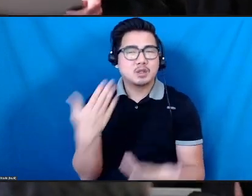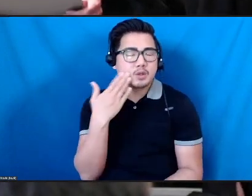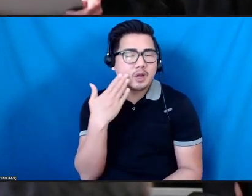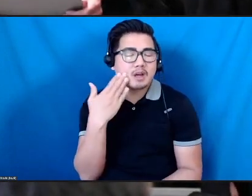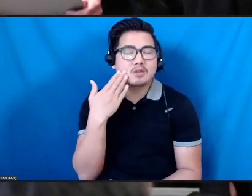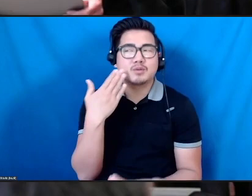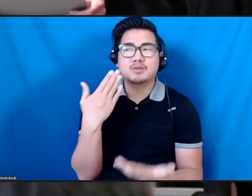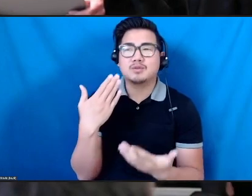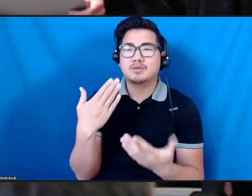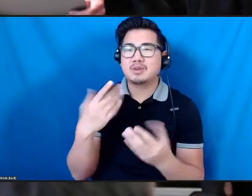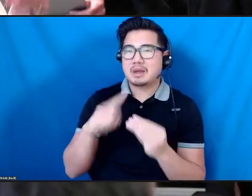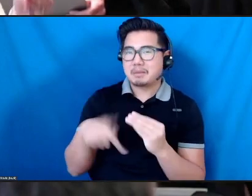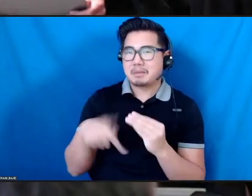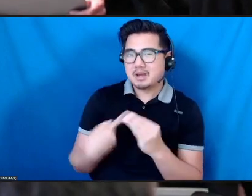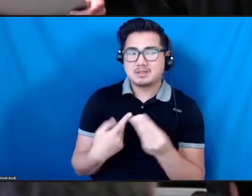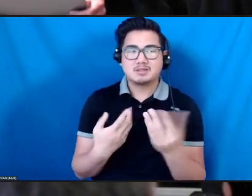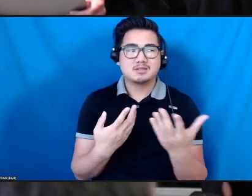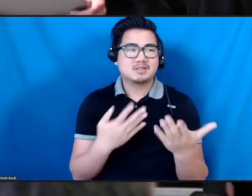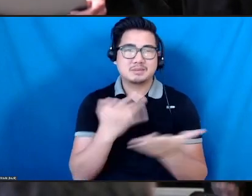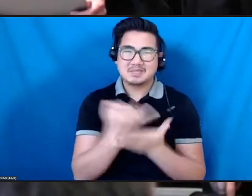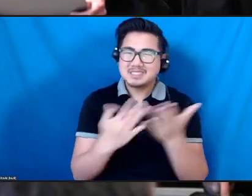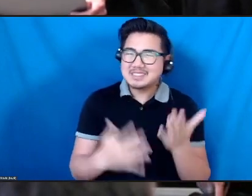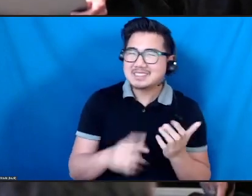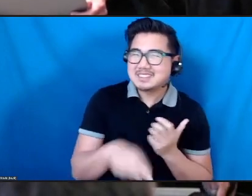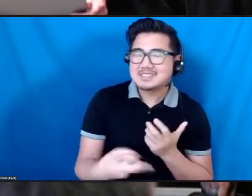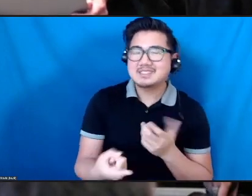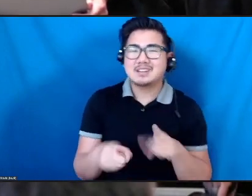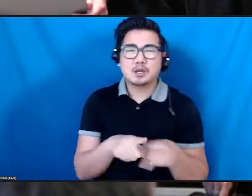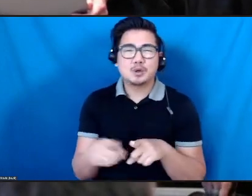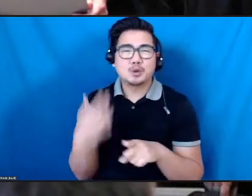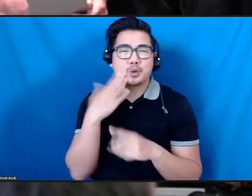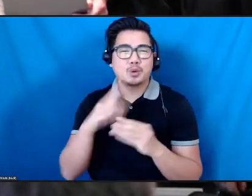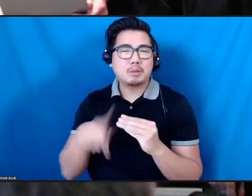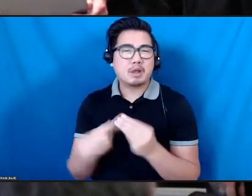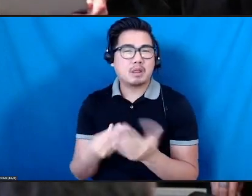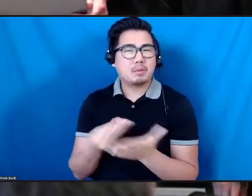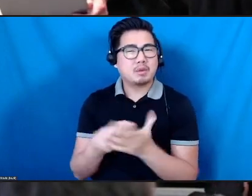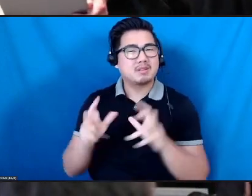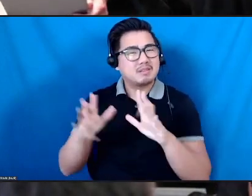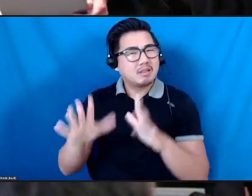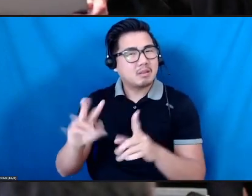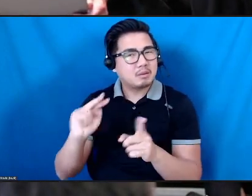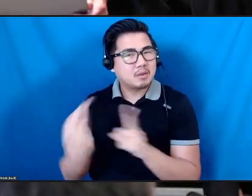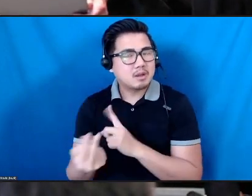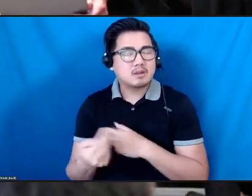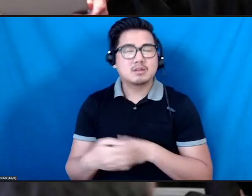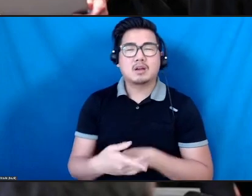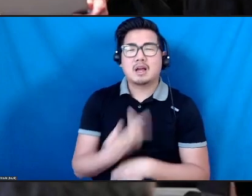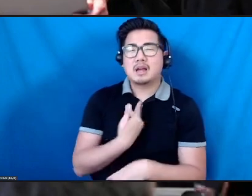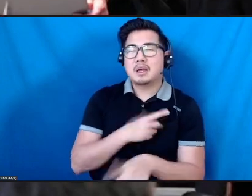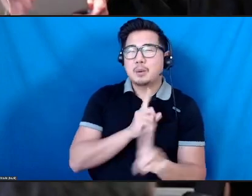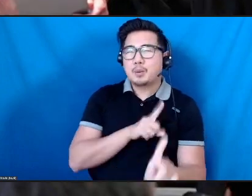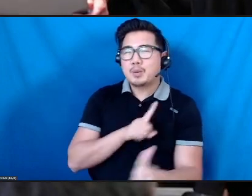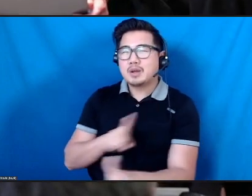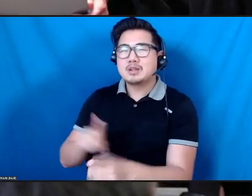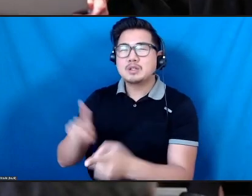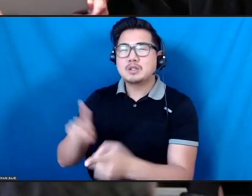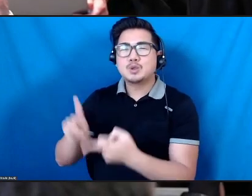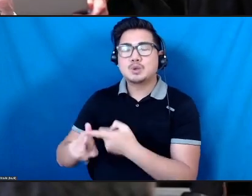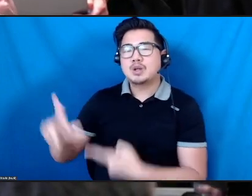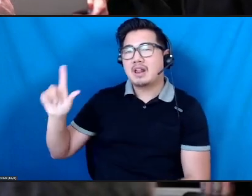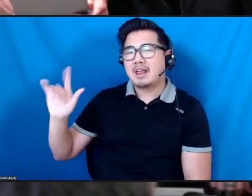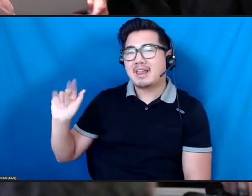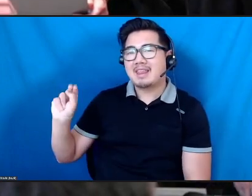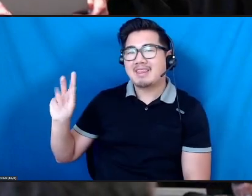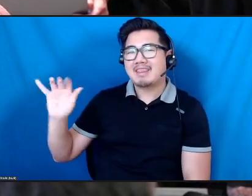from the presenter's point of view, from the funder's point of view. And I'm sort of responding to Lindsay's question about what can universities